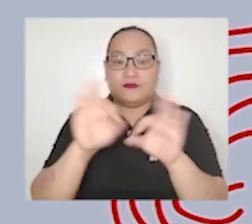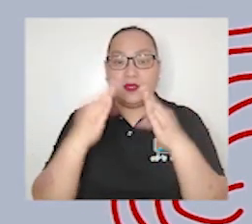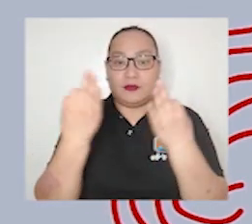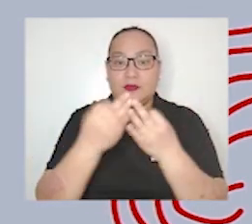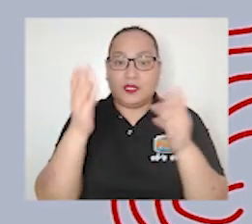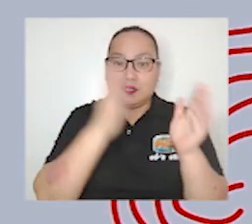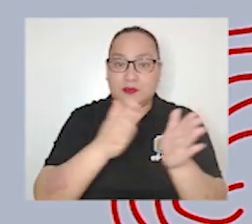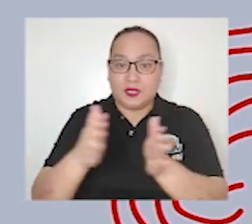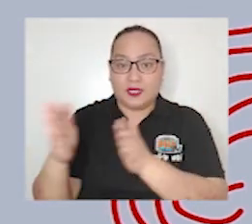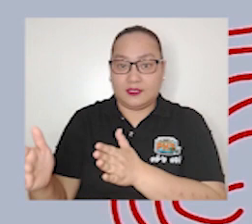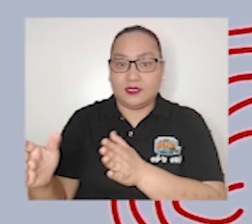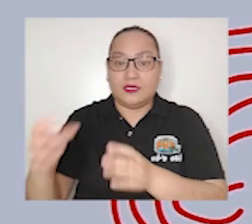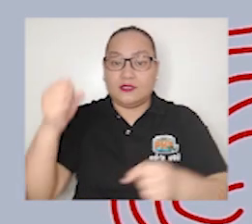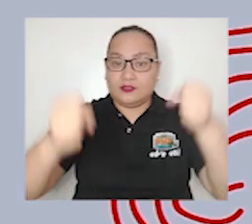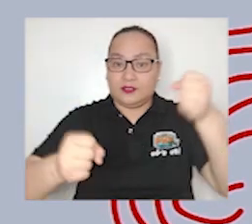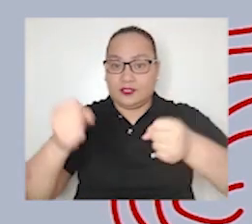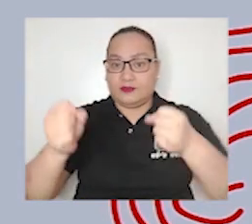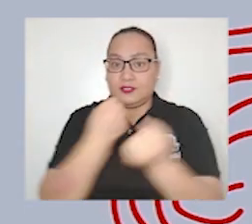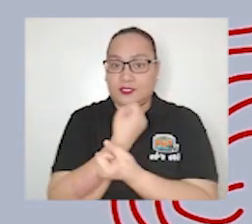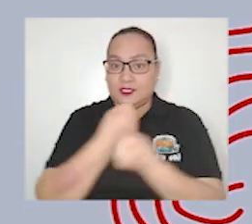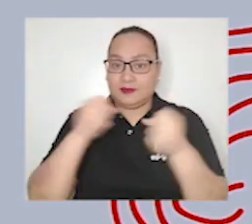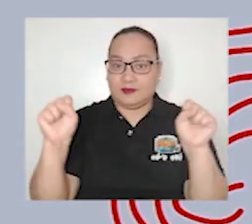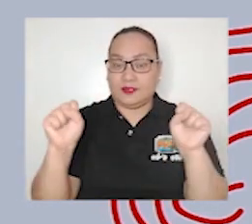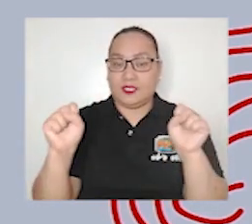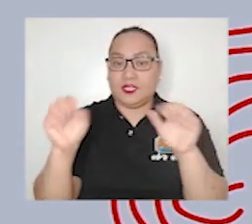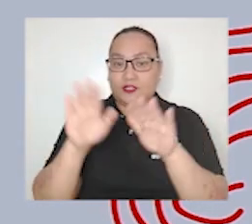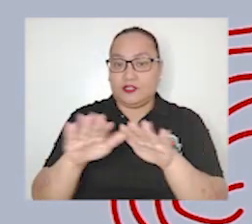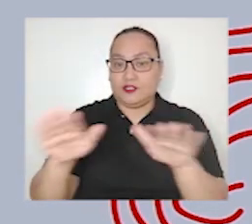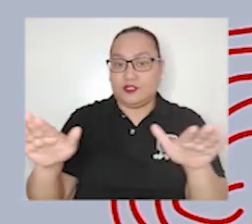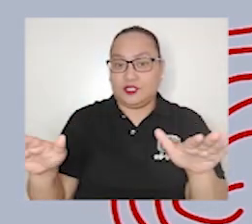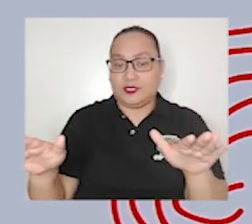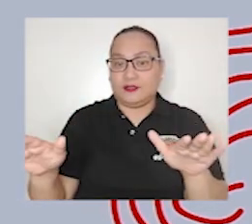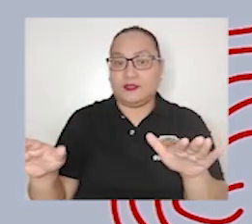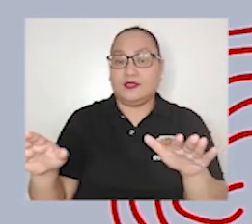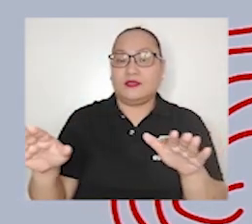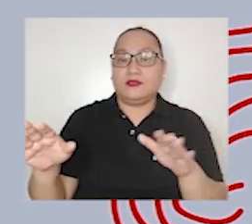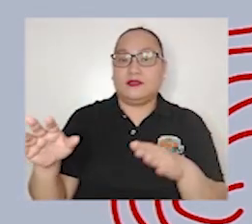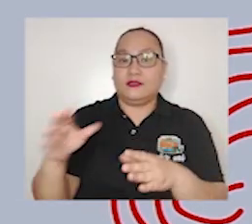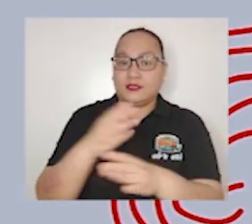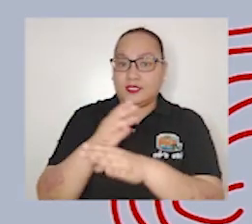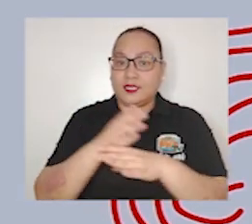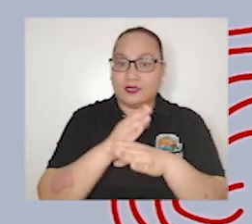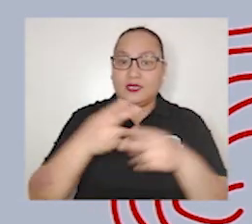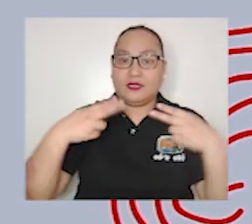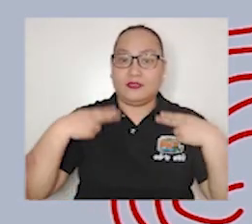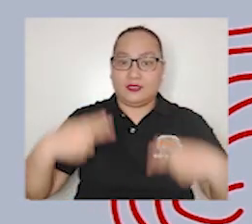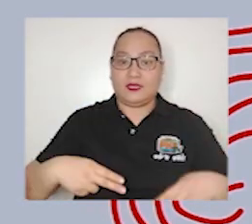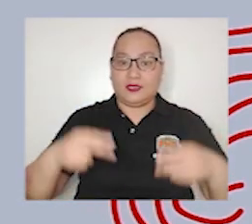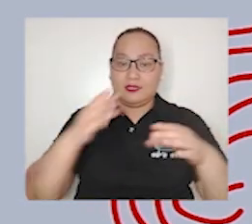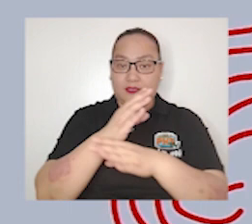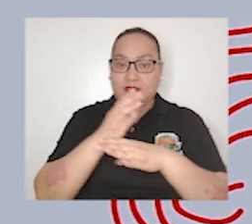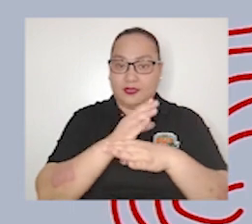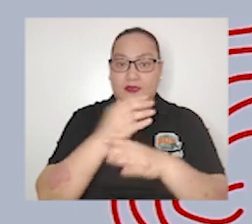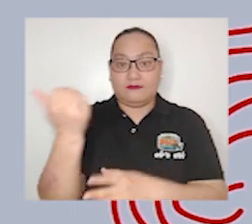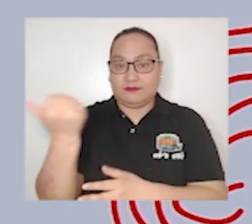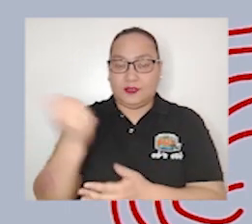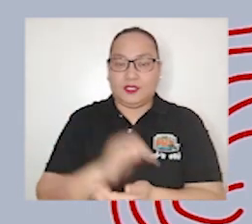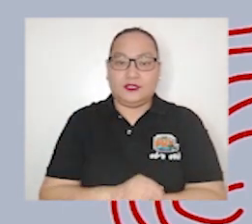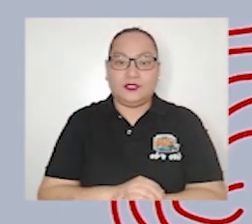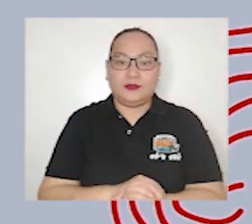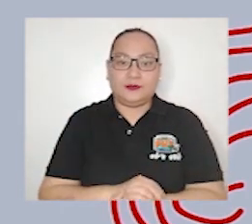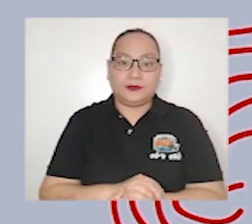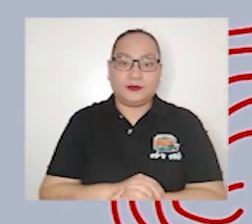childcare healthcare and among others our